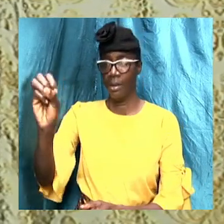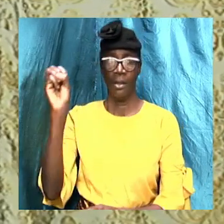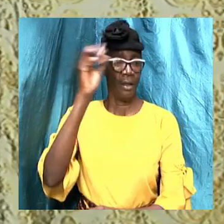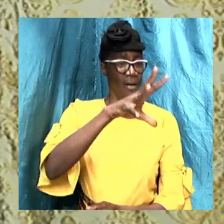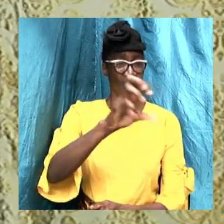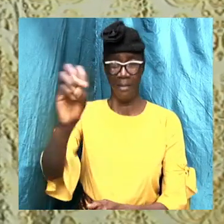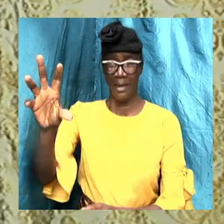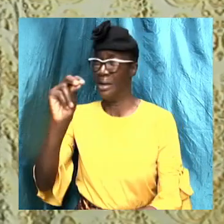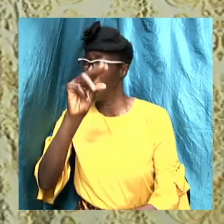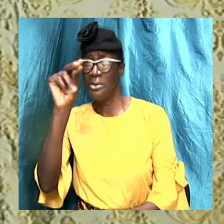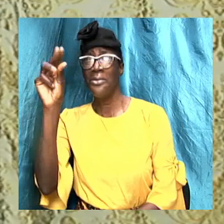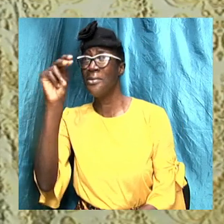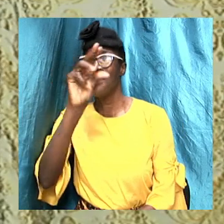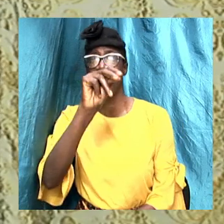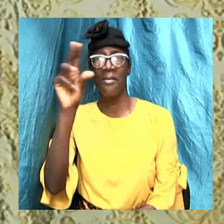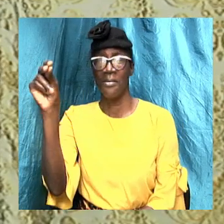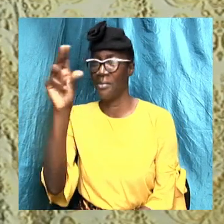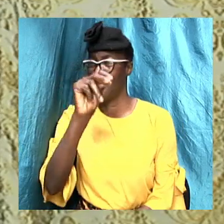simply mean